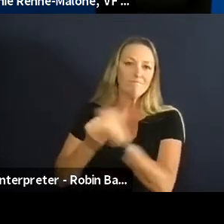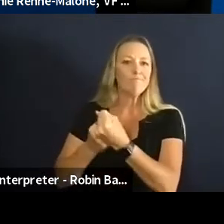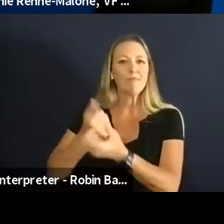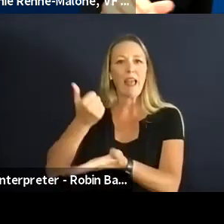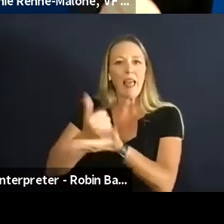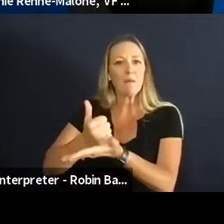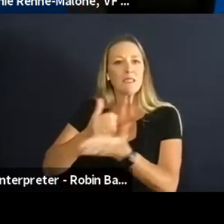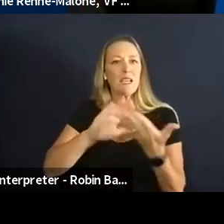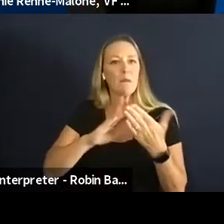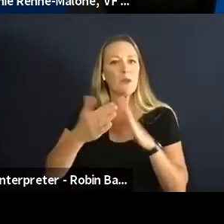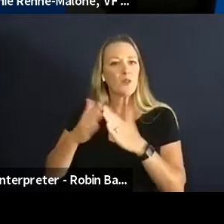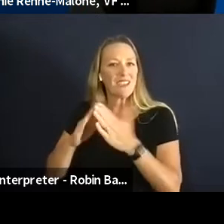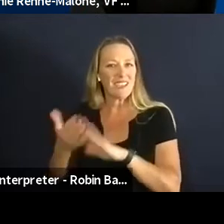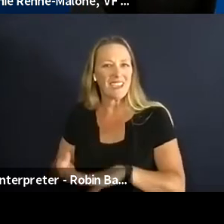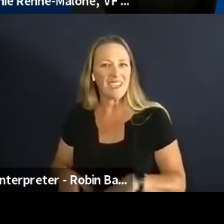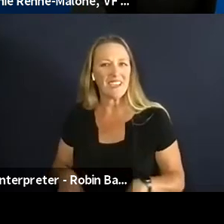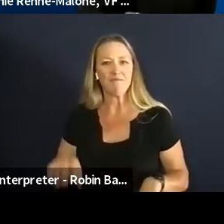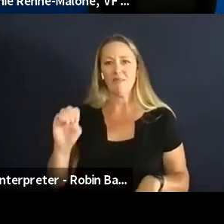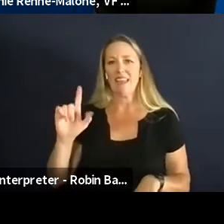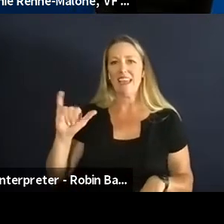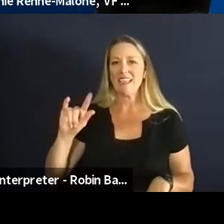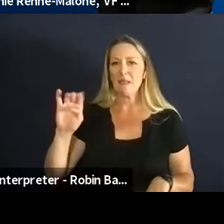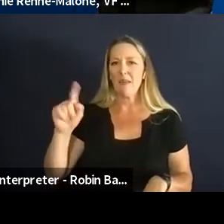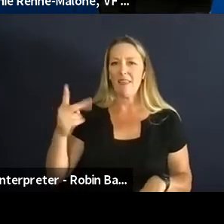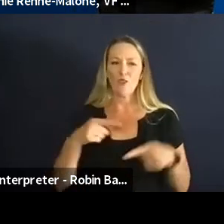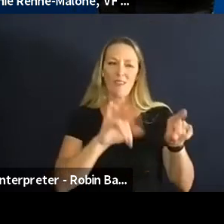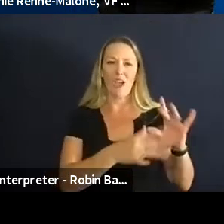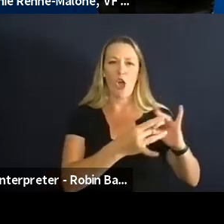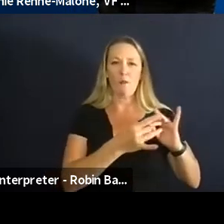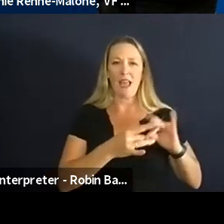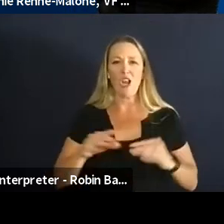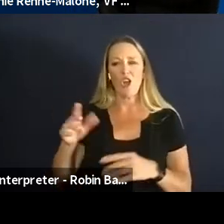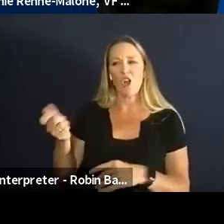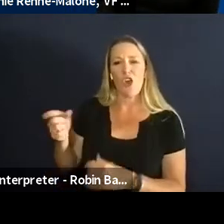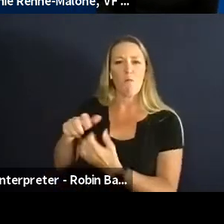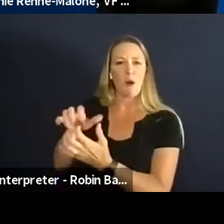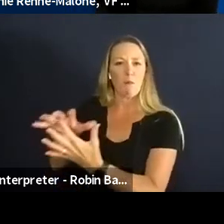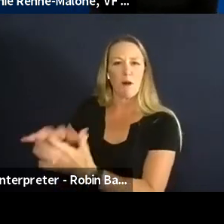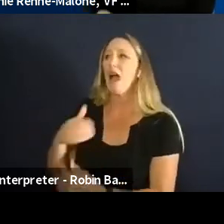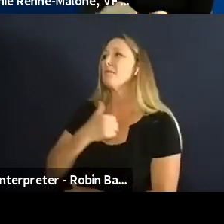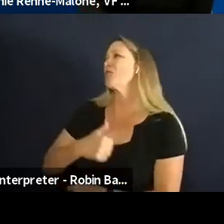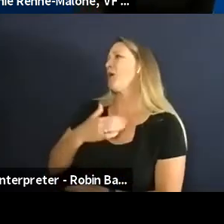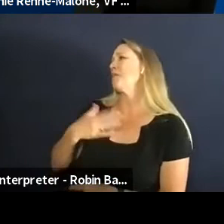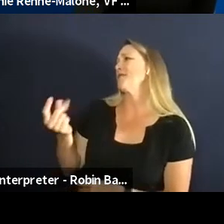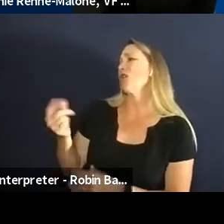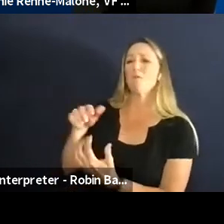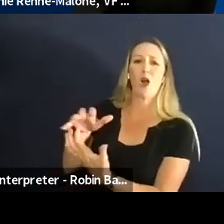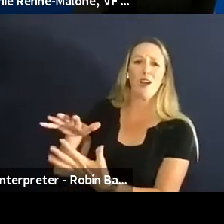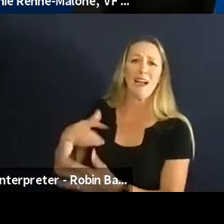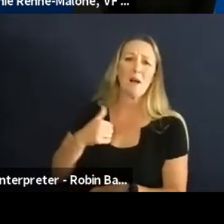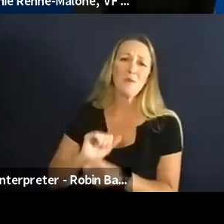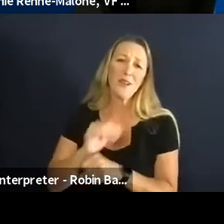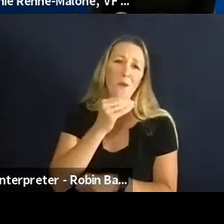Sorry about the dog barking he's very noisy I'm very sorry and I'm I am doing this for my home office.